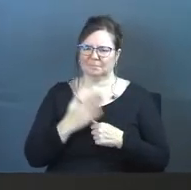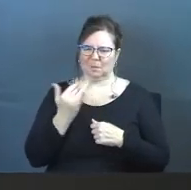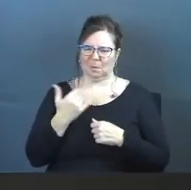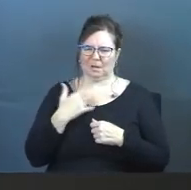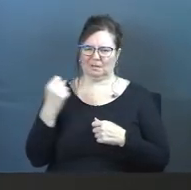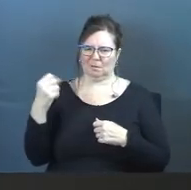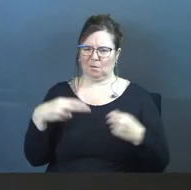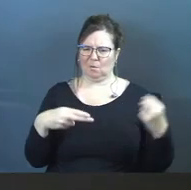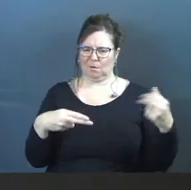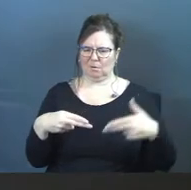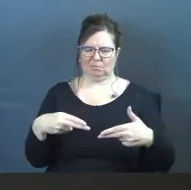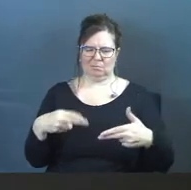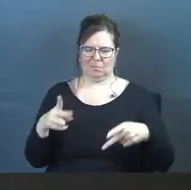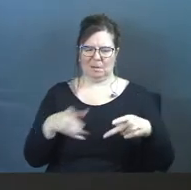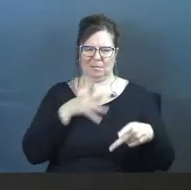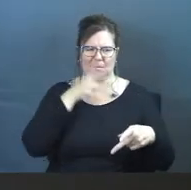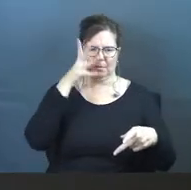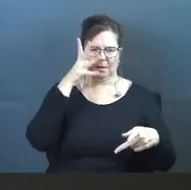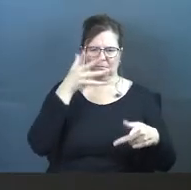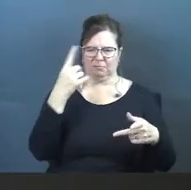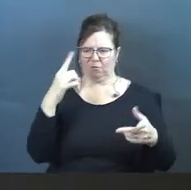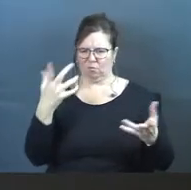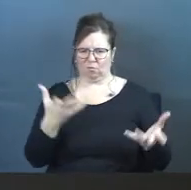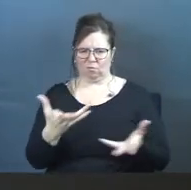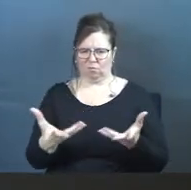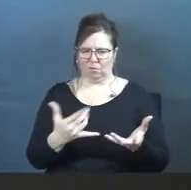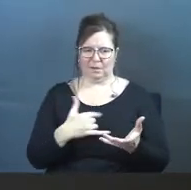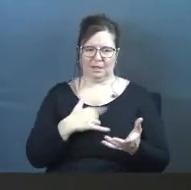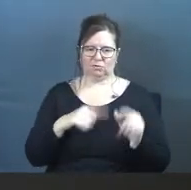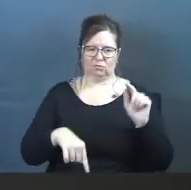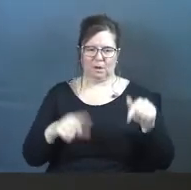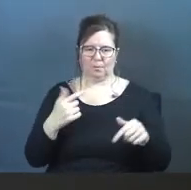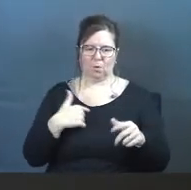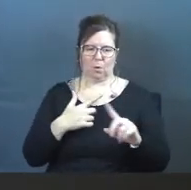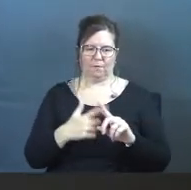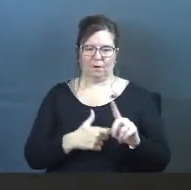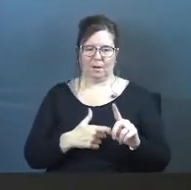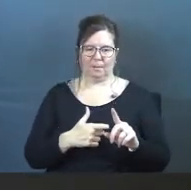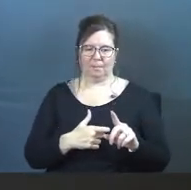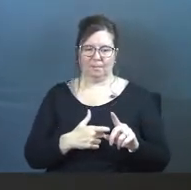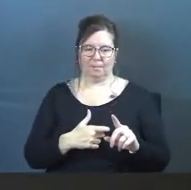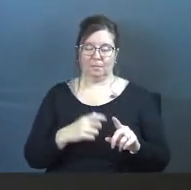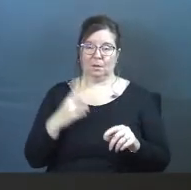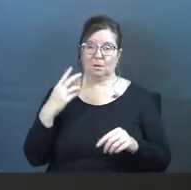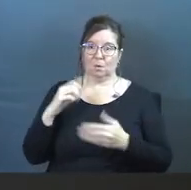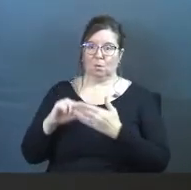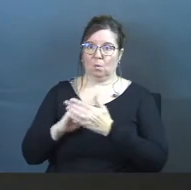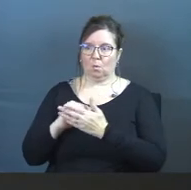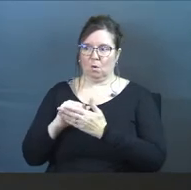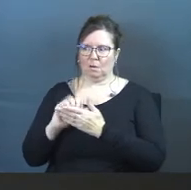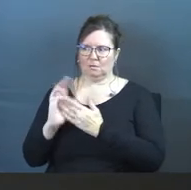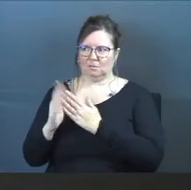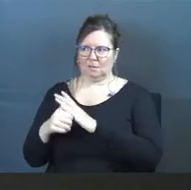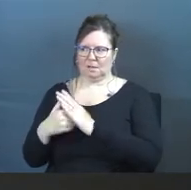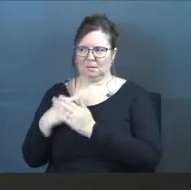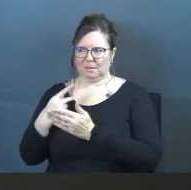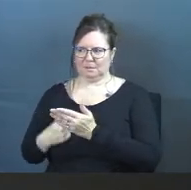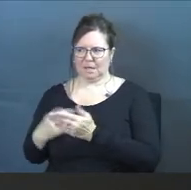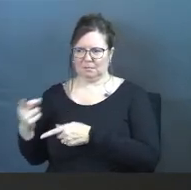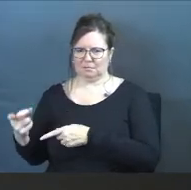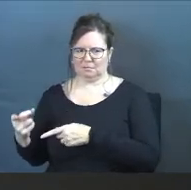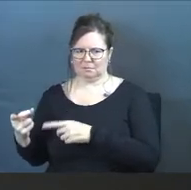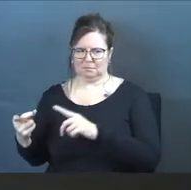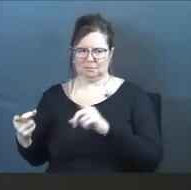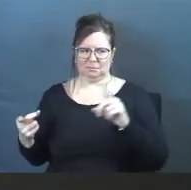is he throwing in people's mom and dads in here, right? Like, it's just random. Like, we're going from, like, like, them being upset, the